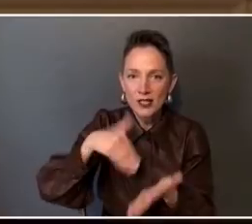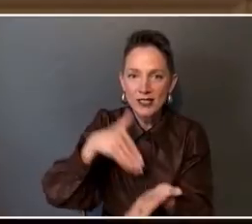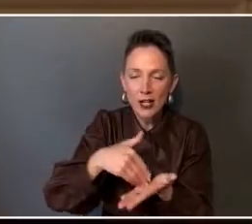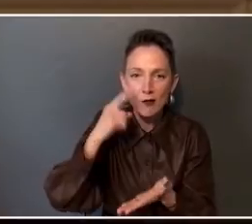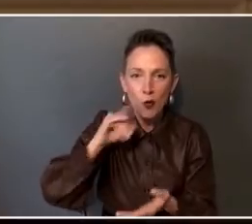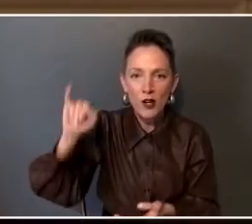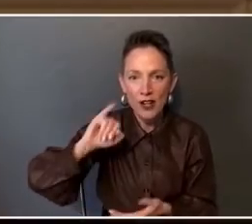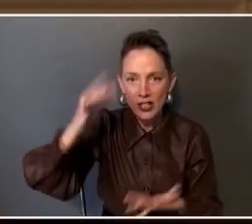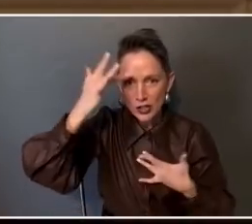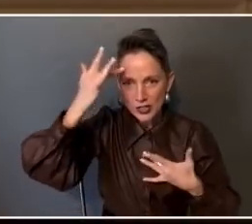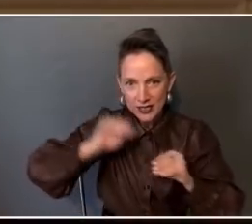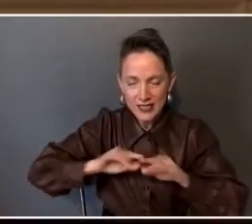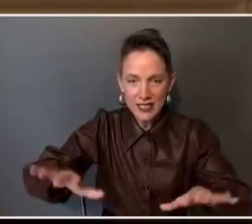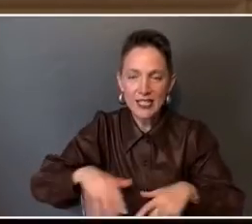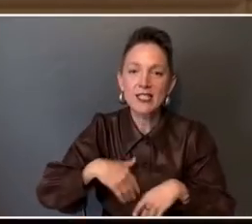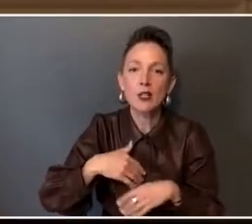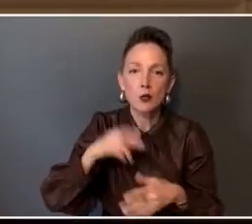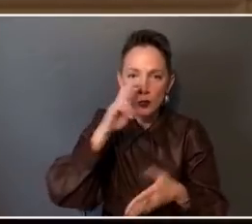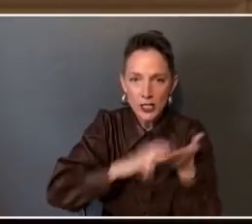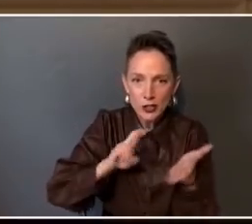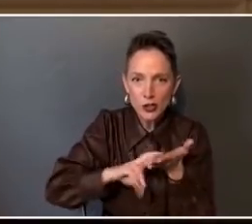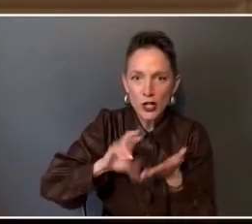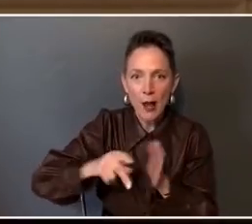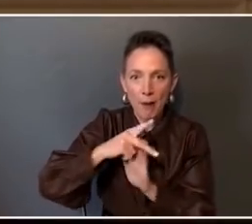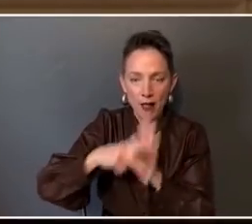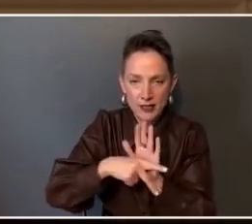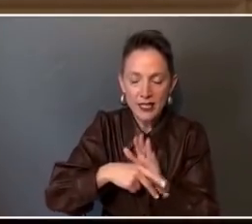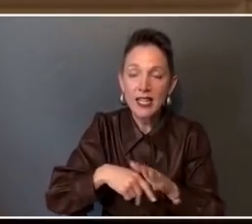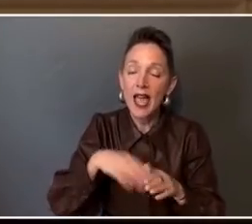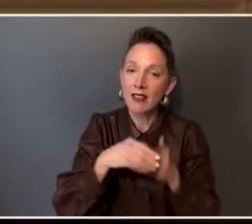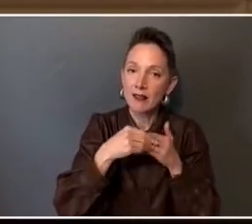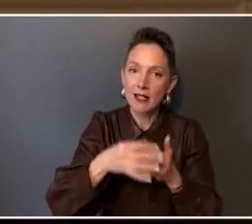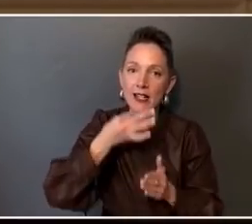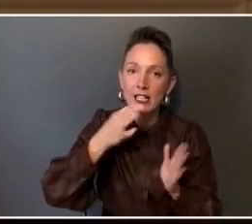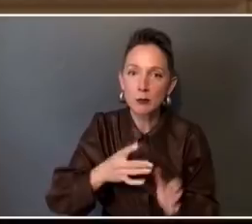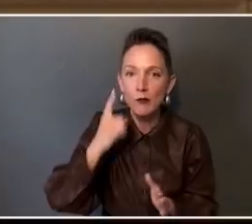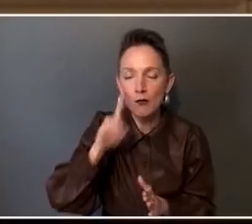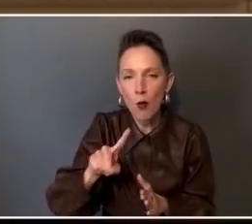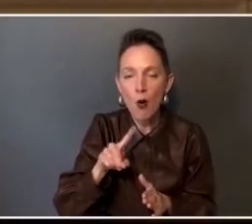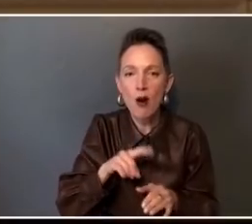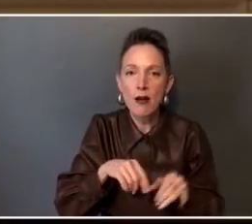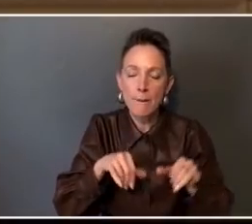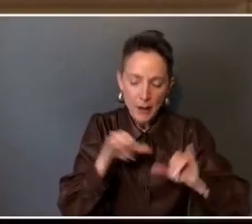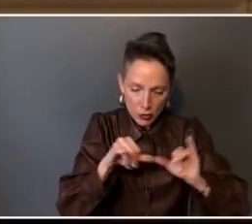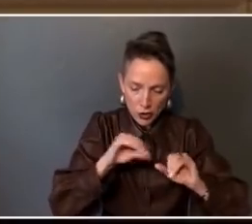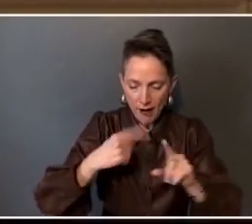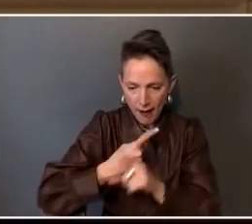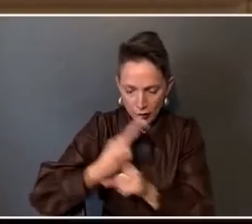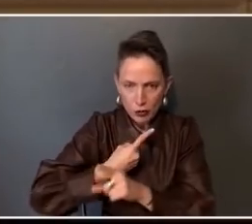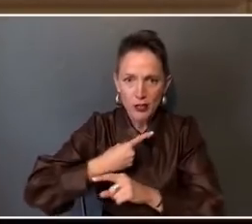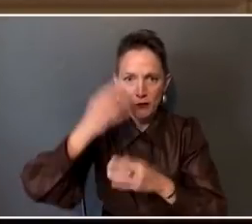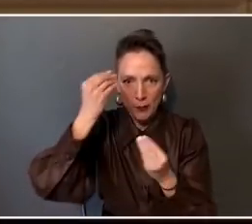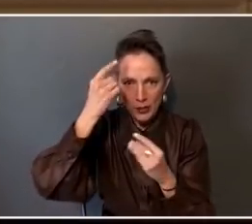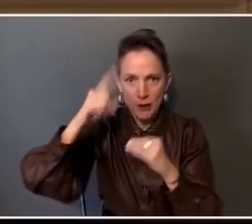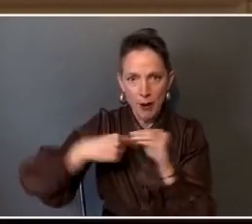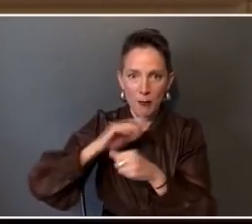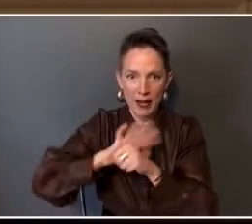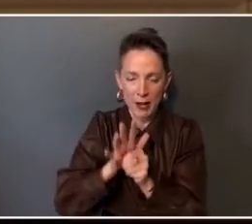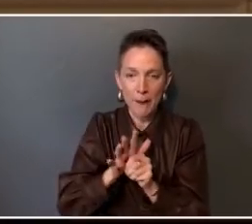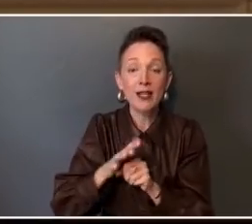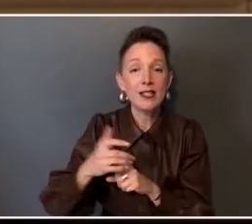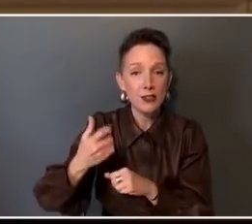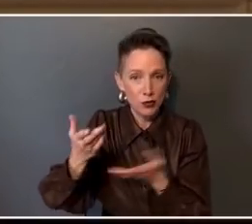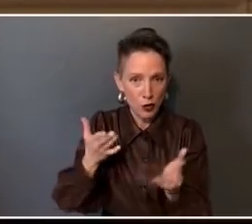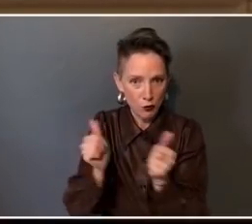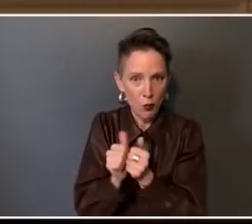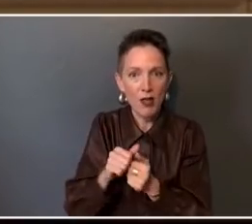Infectious Disease Research and Policy, and the leading expert for measured and accurate information about the pandemic, most recently serving on